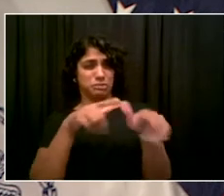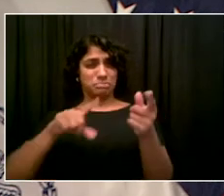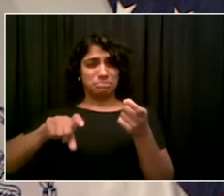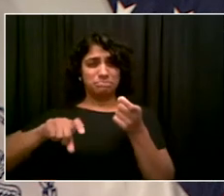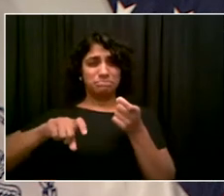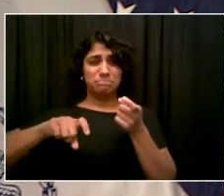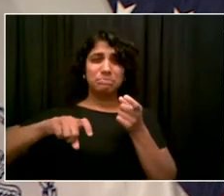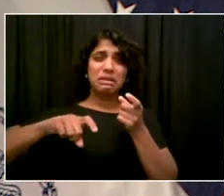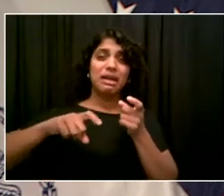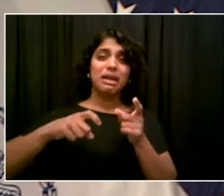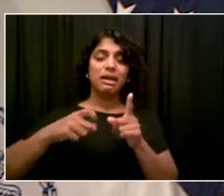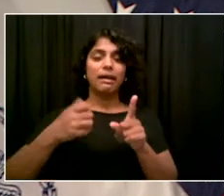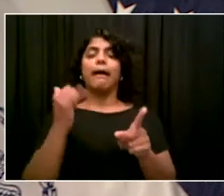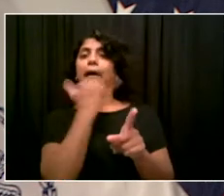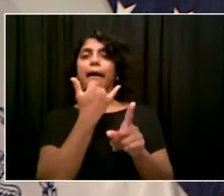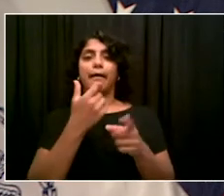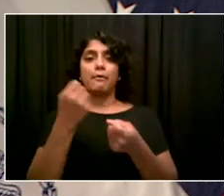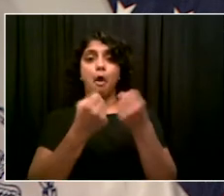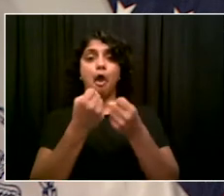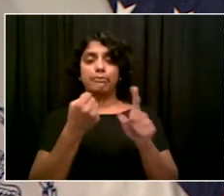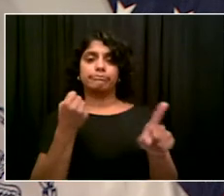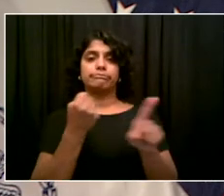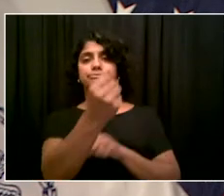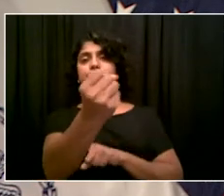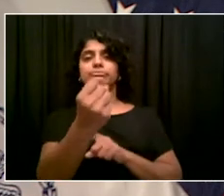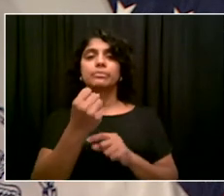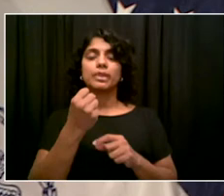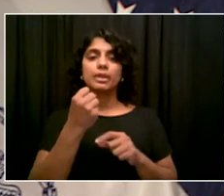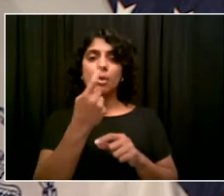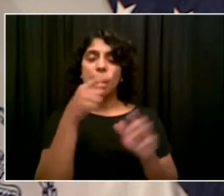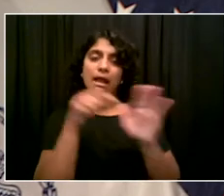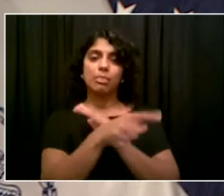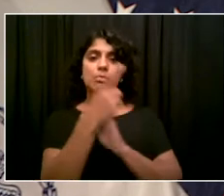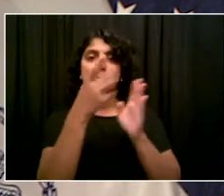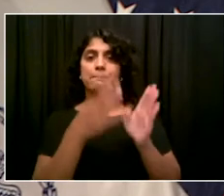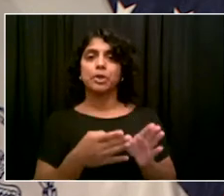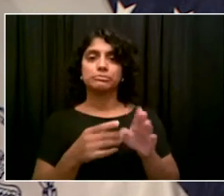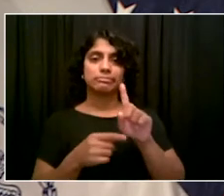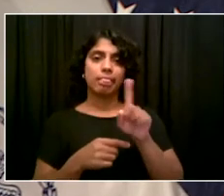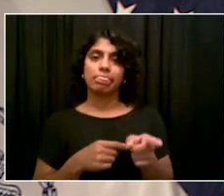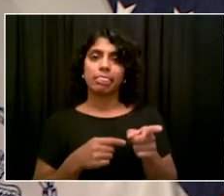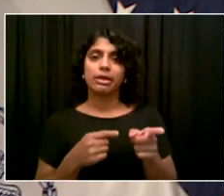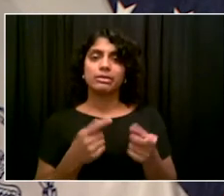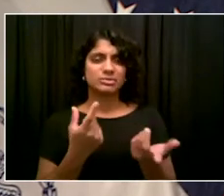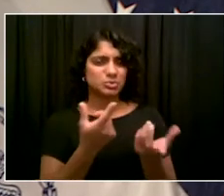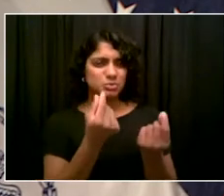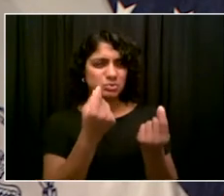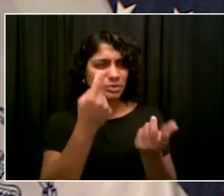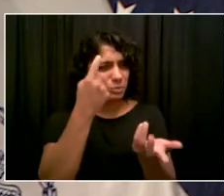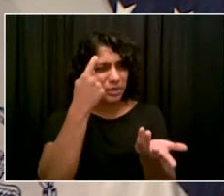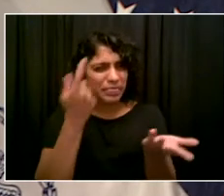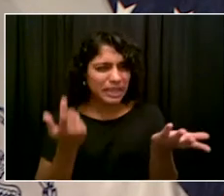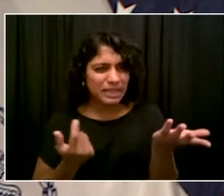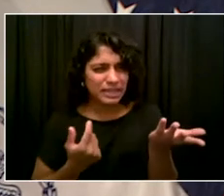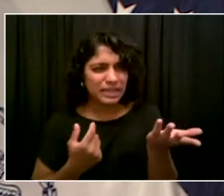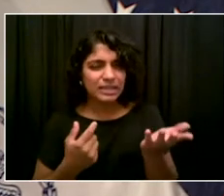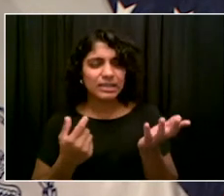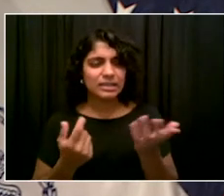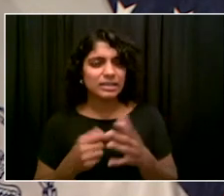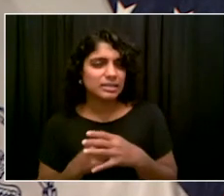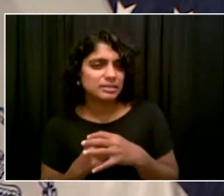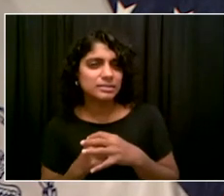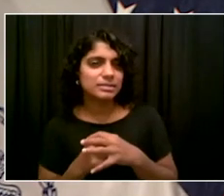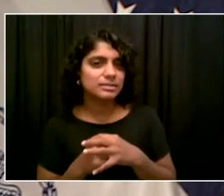questioned about policy. What do you think about that? Of course I want to see transparency on these issues, and I appreciate you raising it seriously.